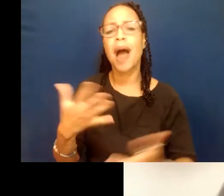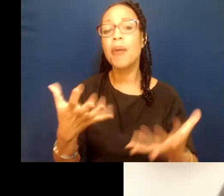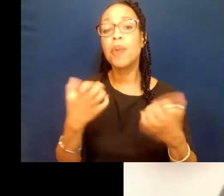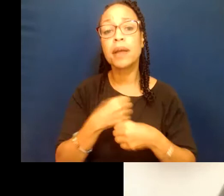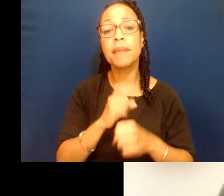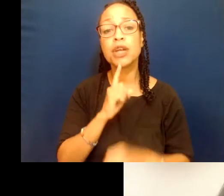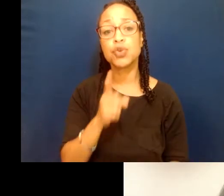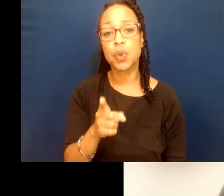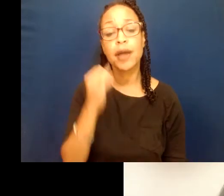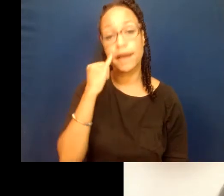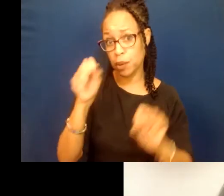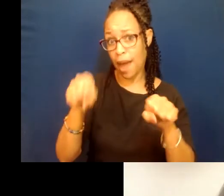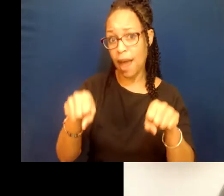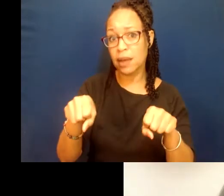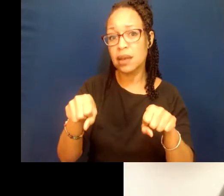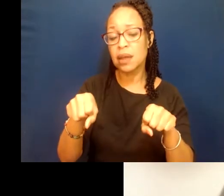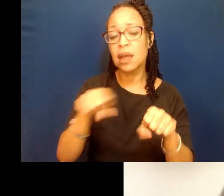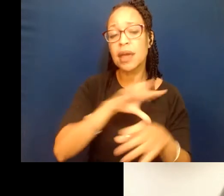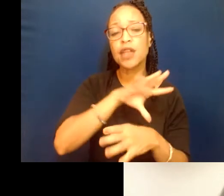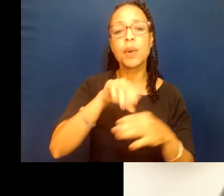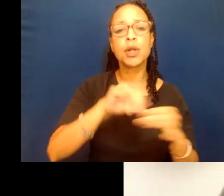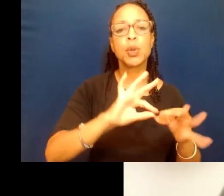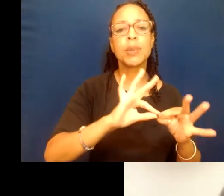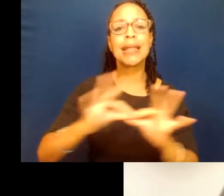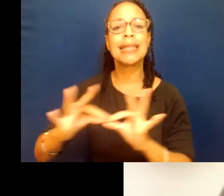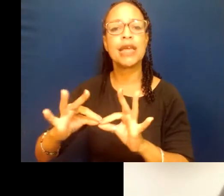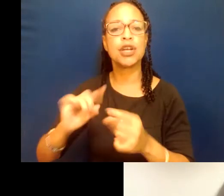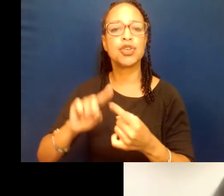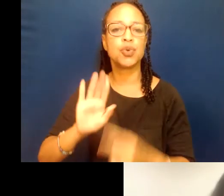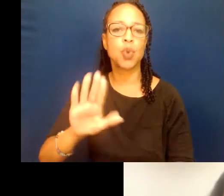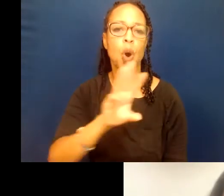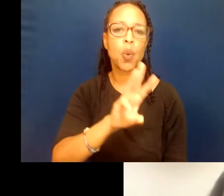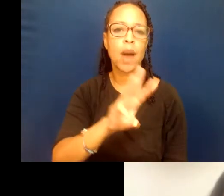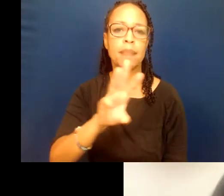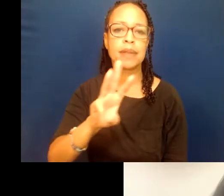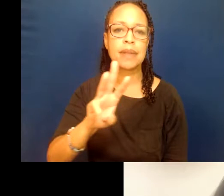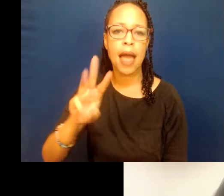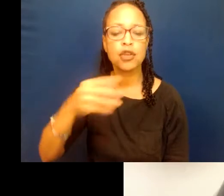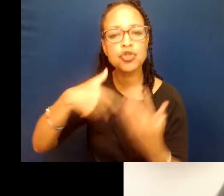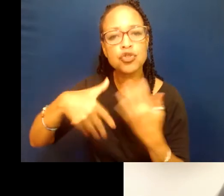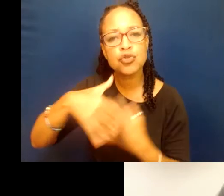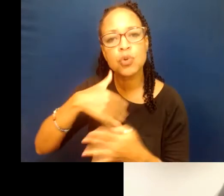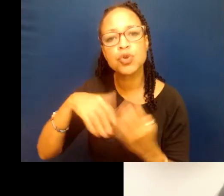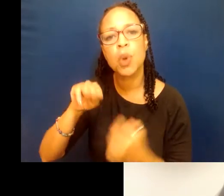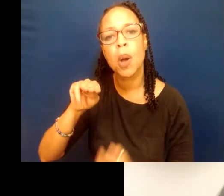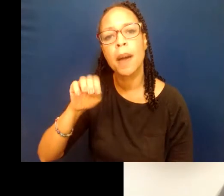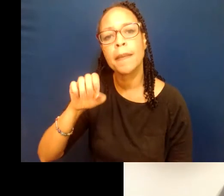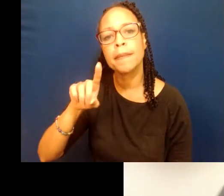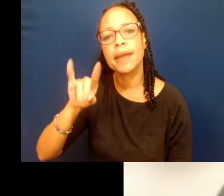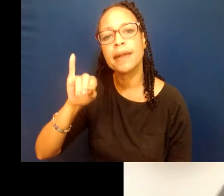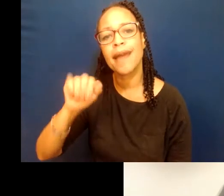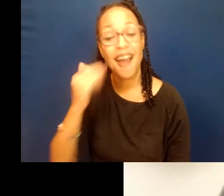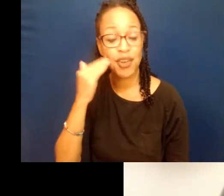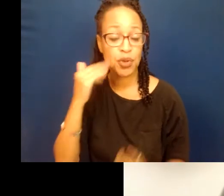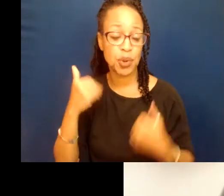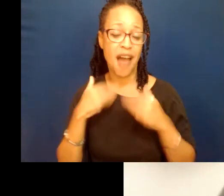that you, if you could, if you can include the link to your website, to your social media. I know you have a book of poetry coming